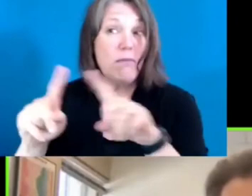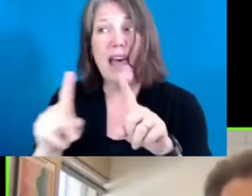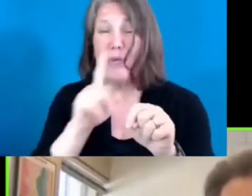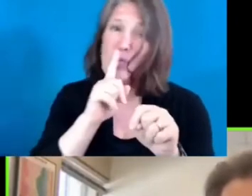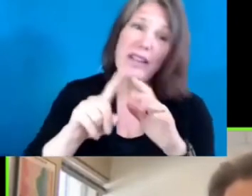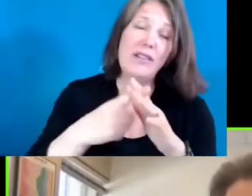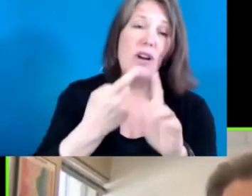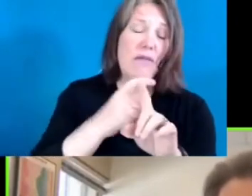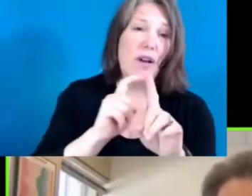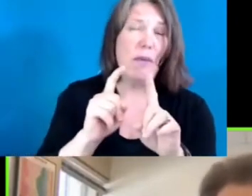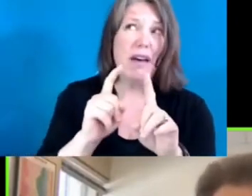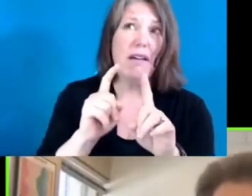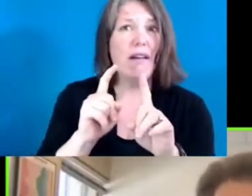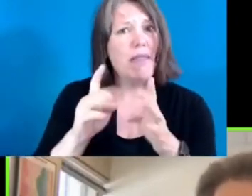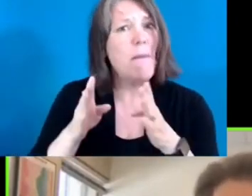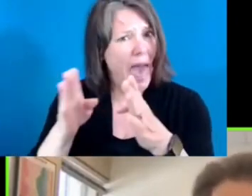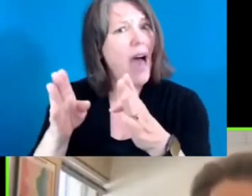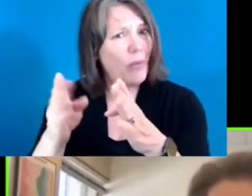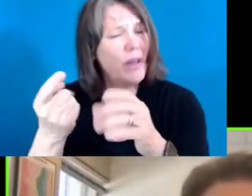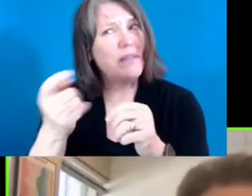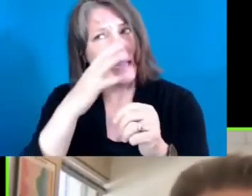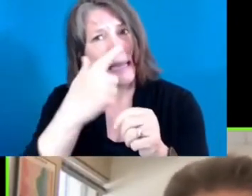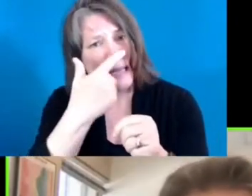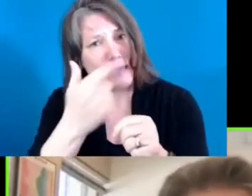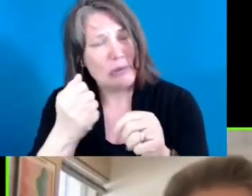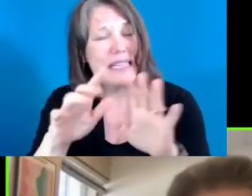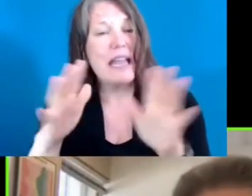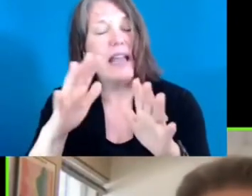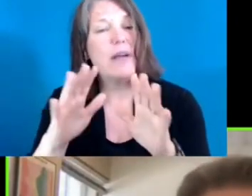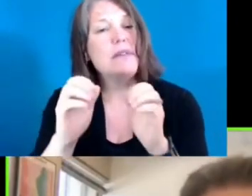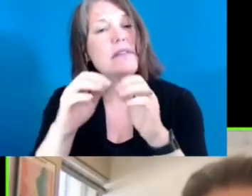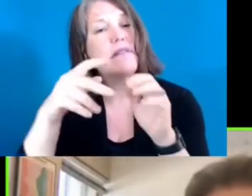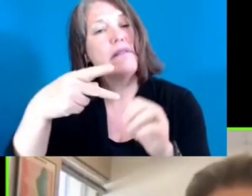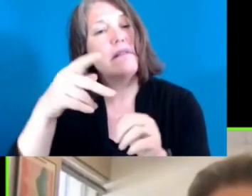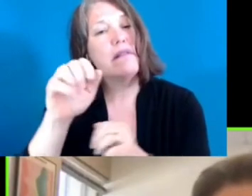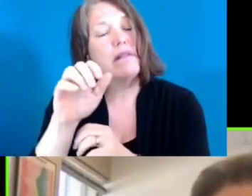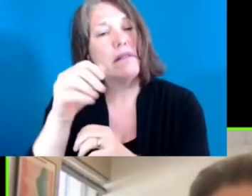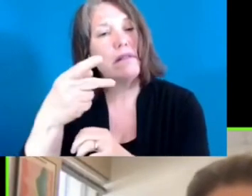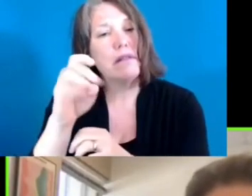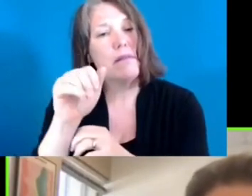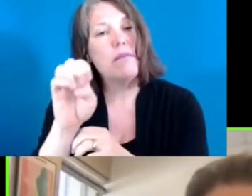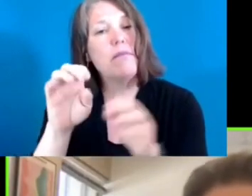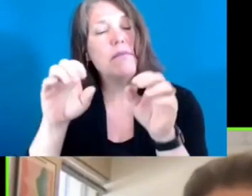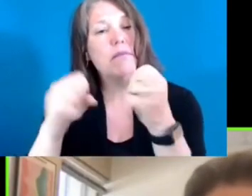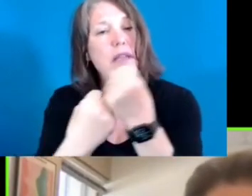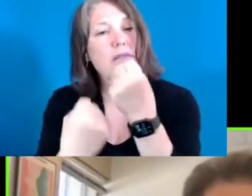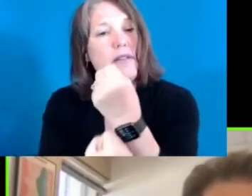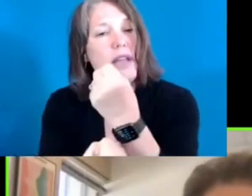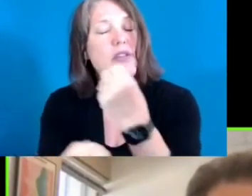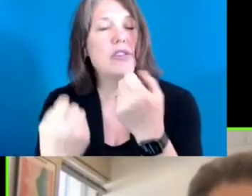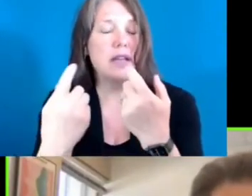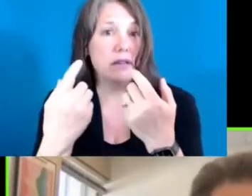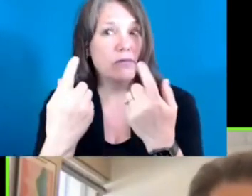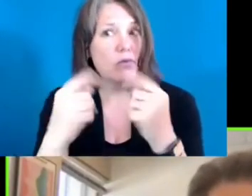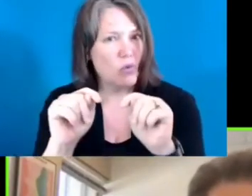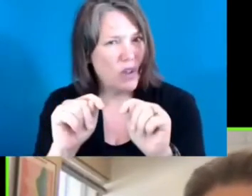unusual path where there was an organization, the Peace Foundation, created to try to deal with the question